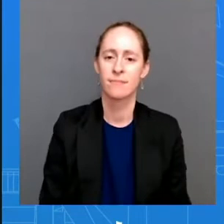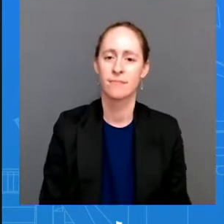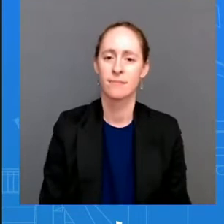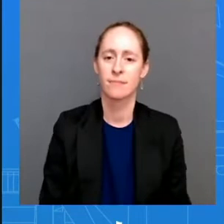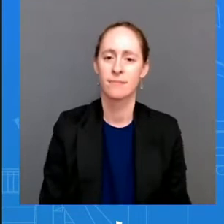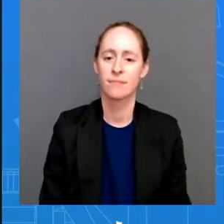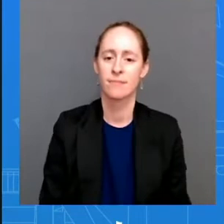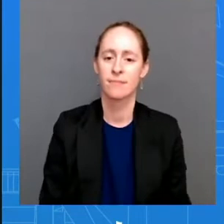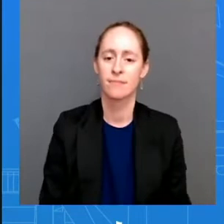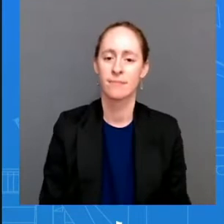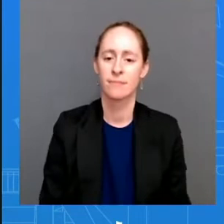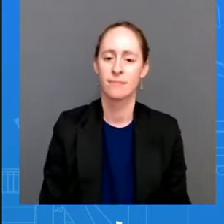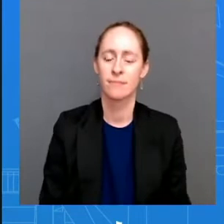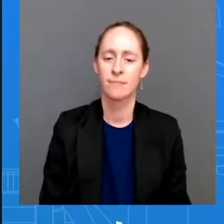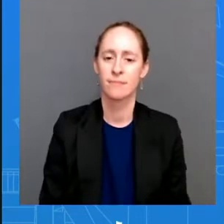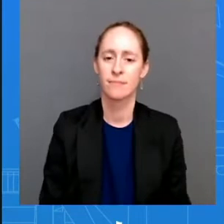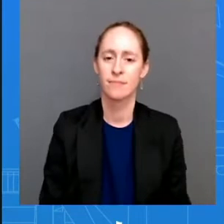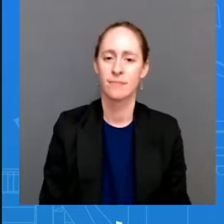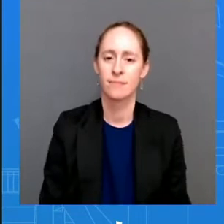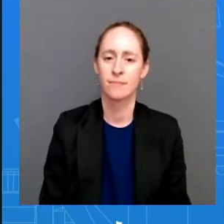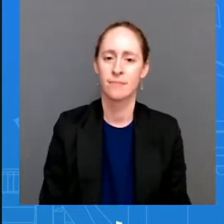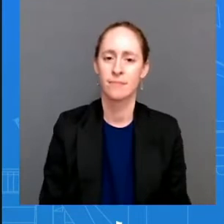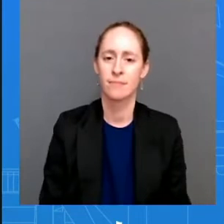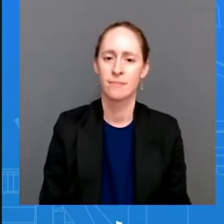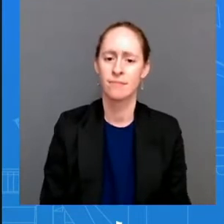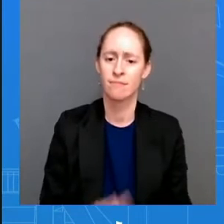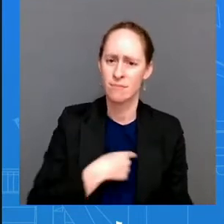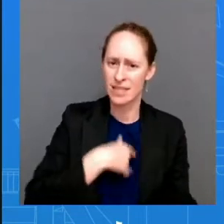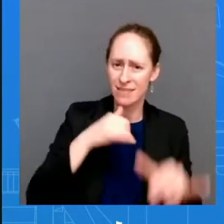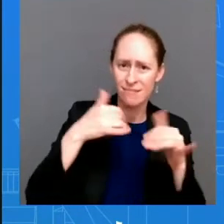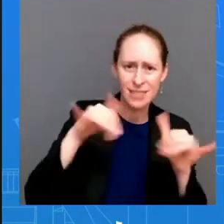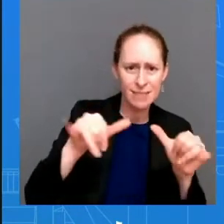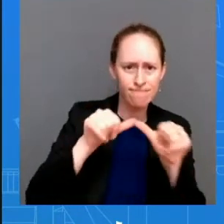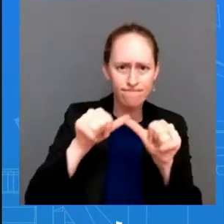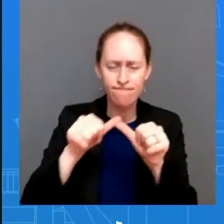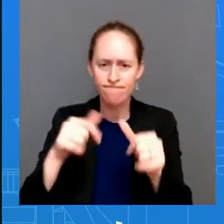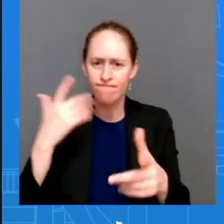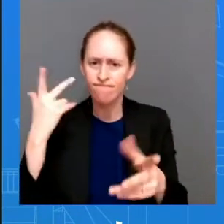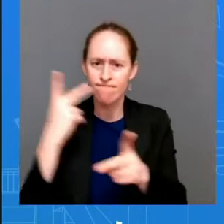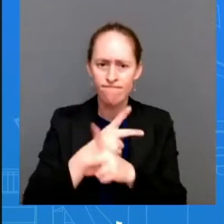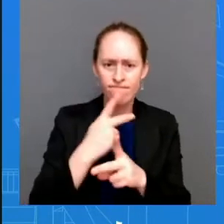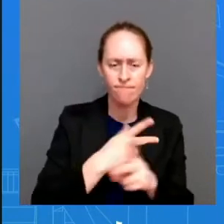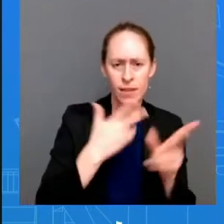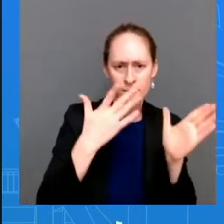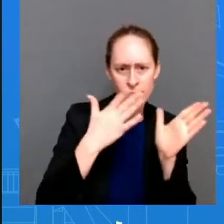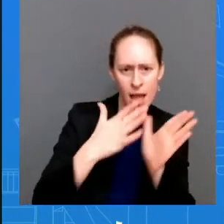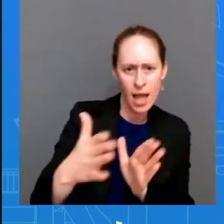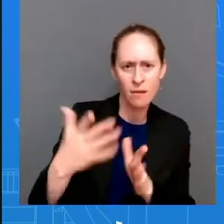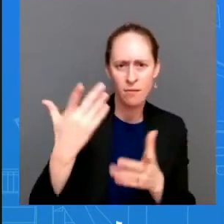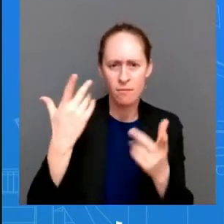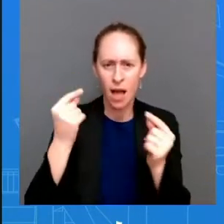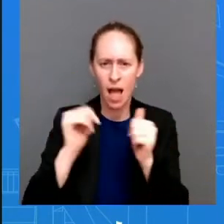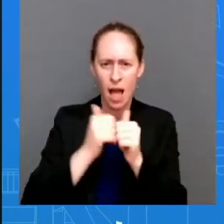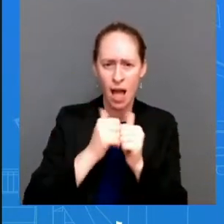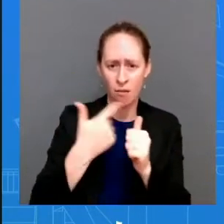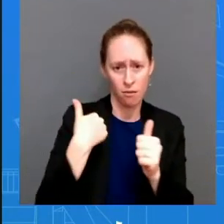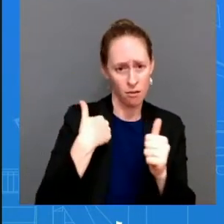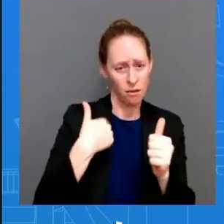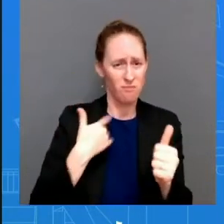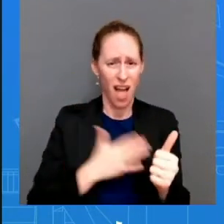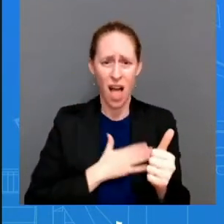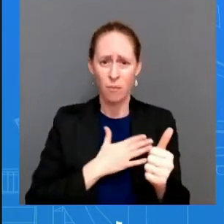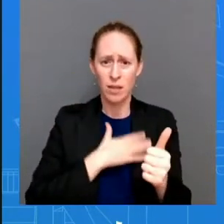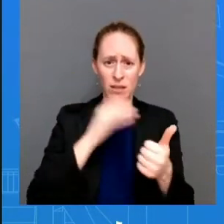after announcements i'm happy to uh once i if i want i can get that to you and we are happy to share where we are and how we have improved uh